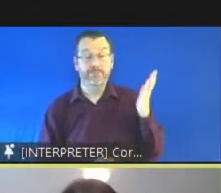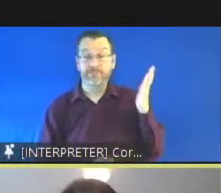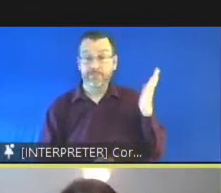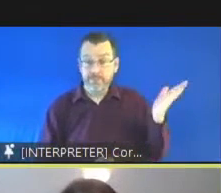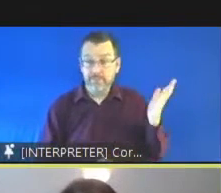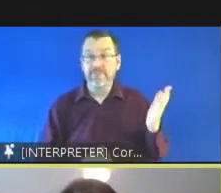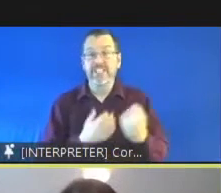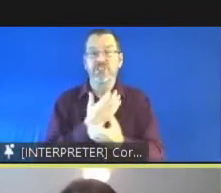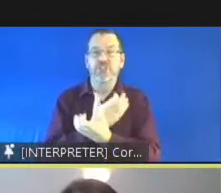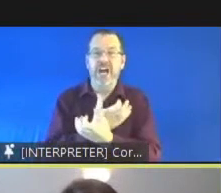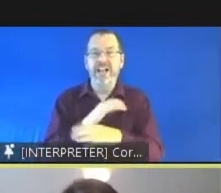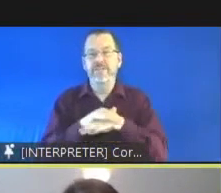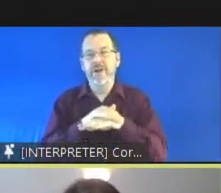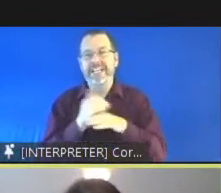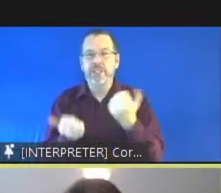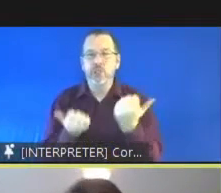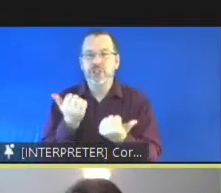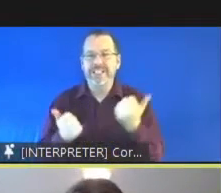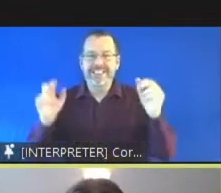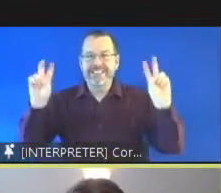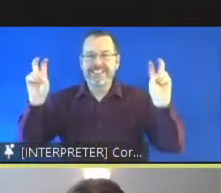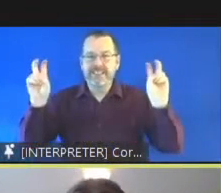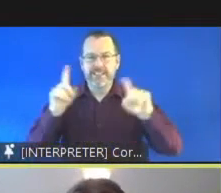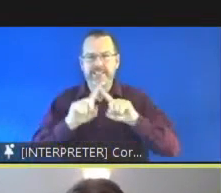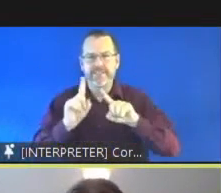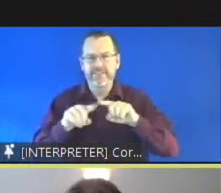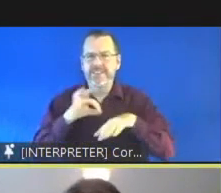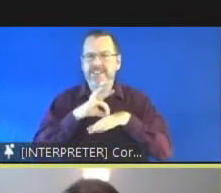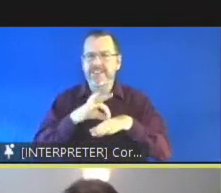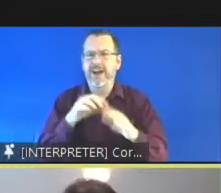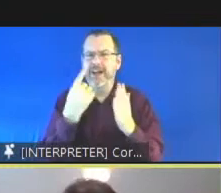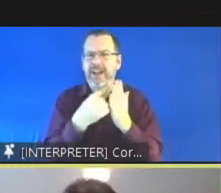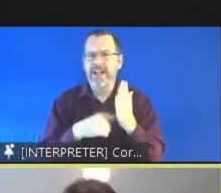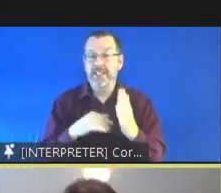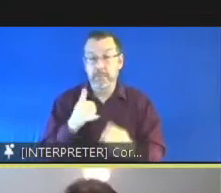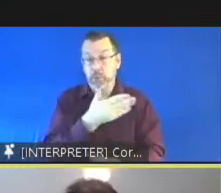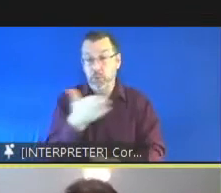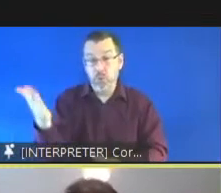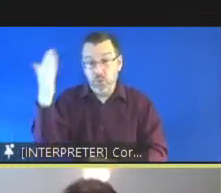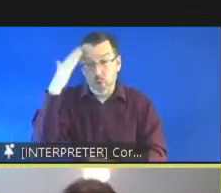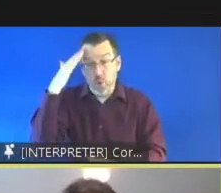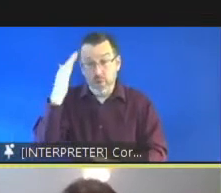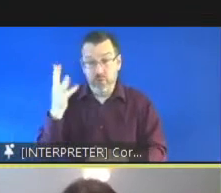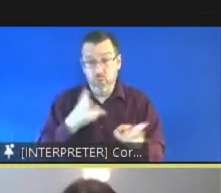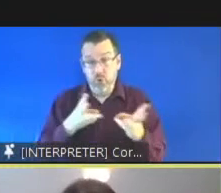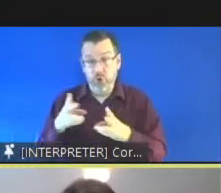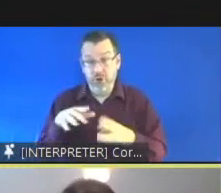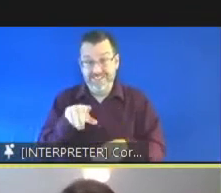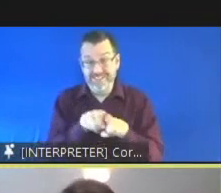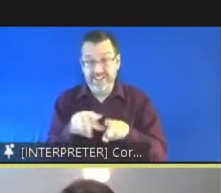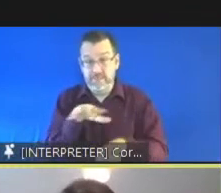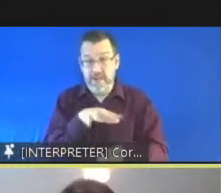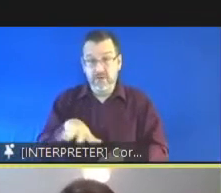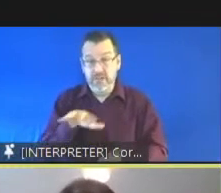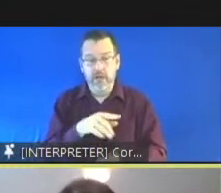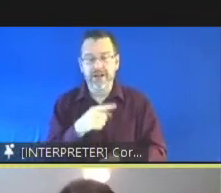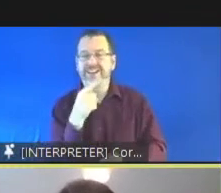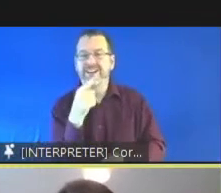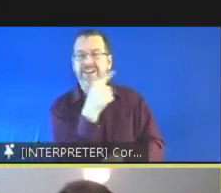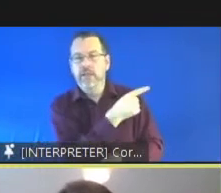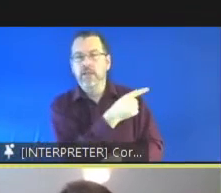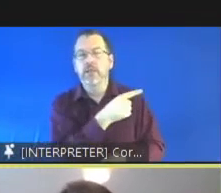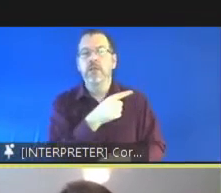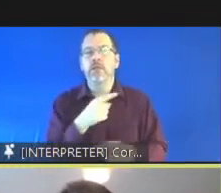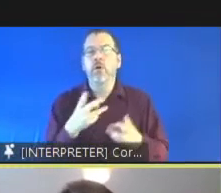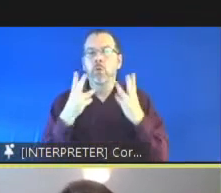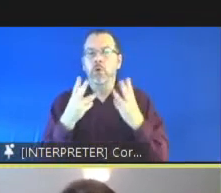-friendly justice again they'll be familiar to those of you who work in this field and but it's just to emphasize the application